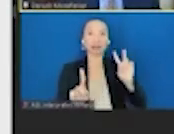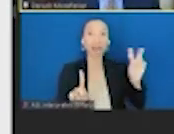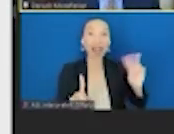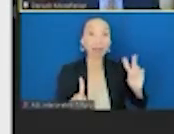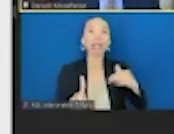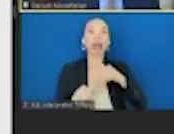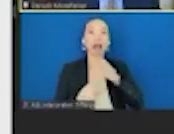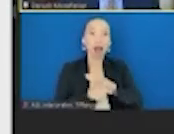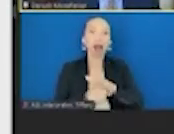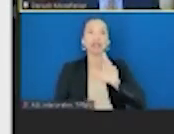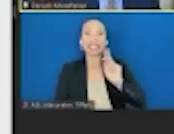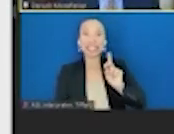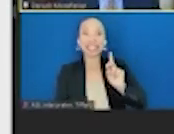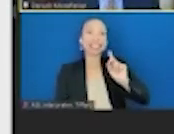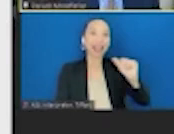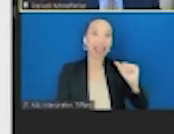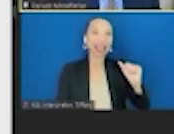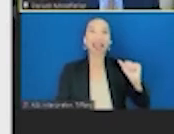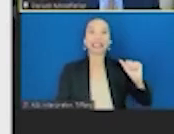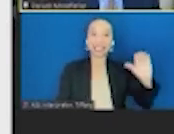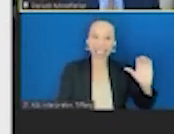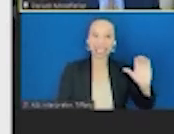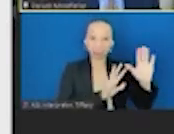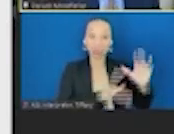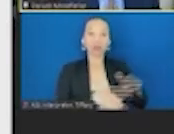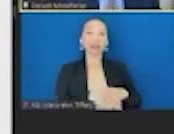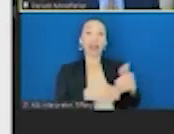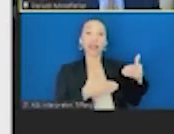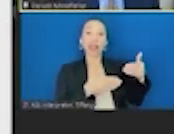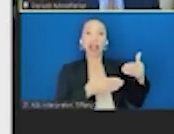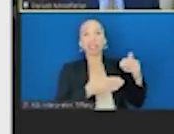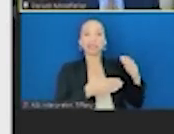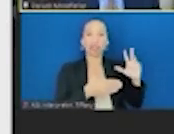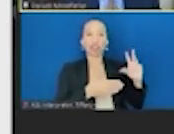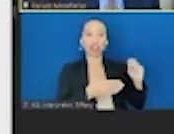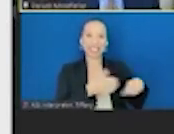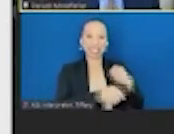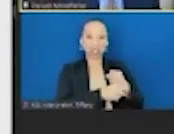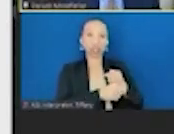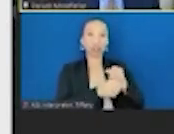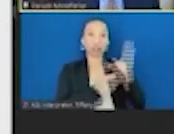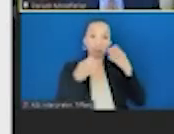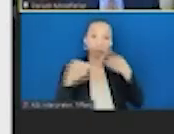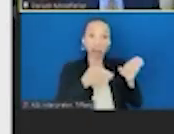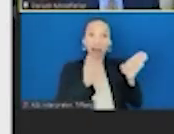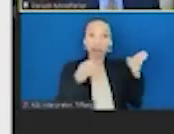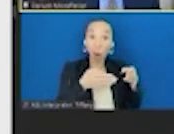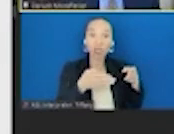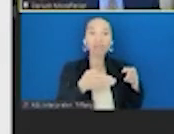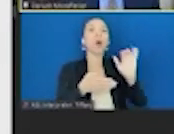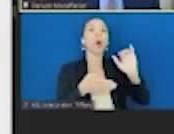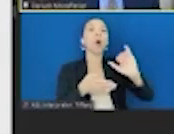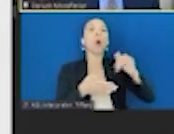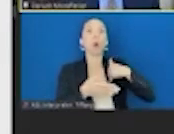vitamin D, vitamin A to people in sort of the mid last century. And in the last 30 years, there's been a lot of focus on reducing the bad. Let's